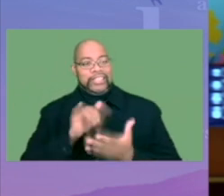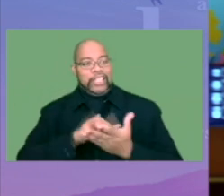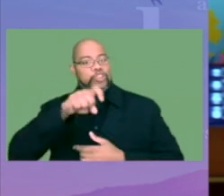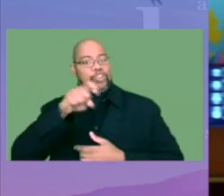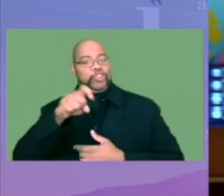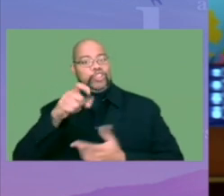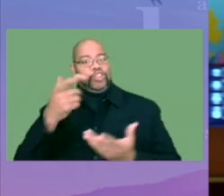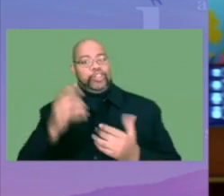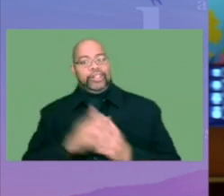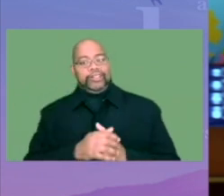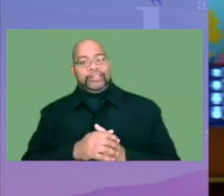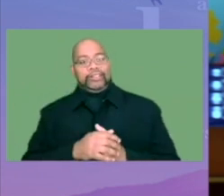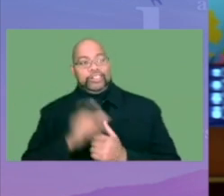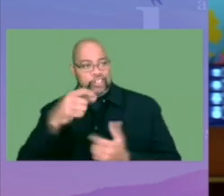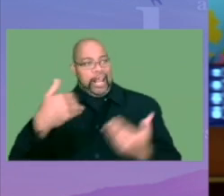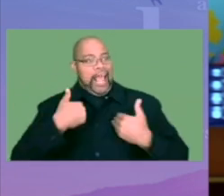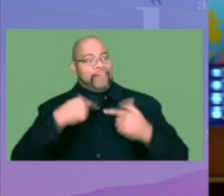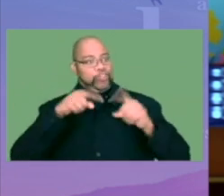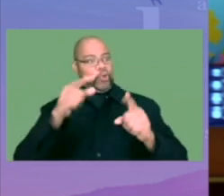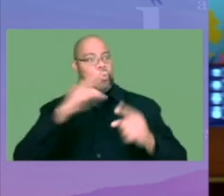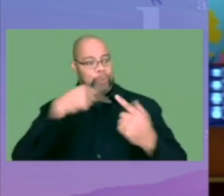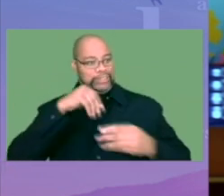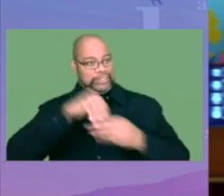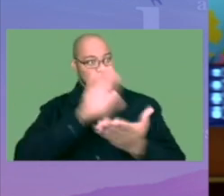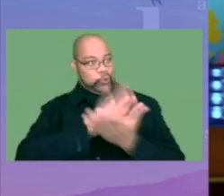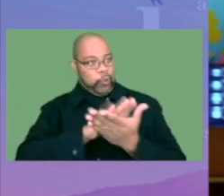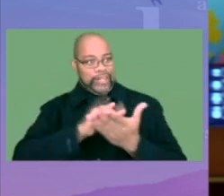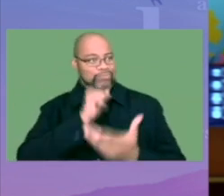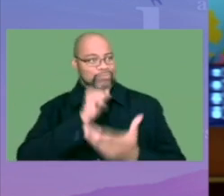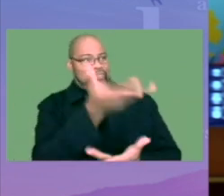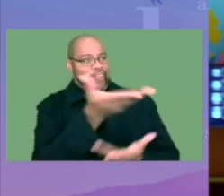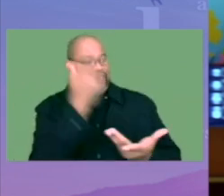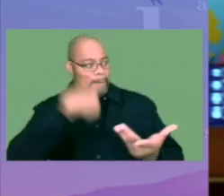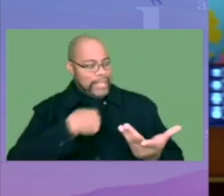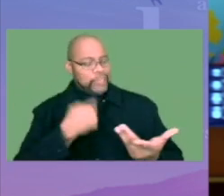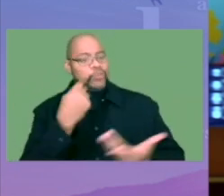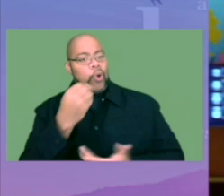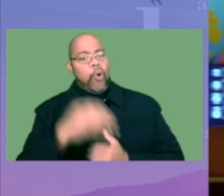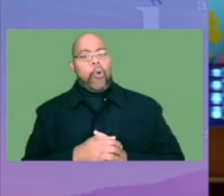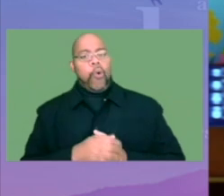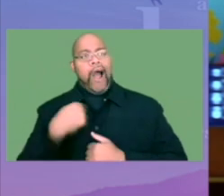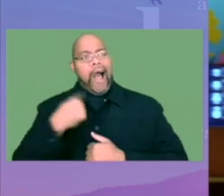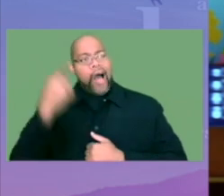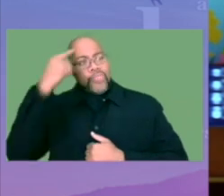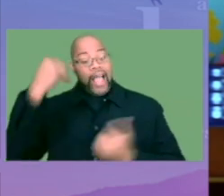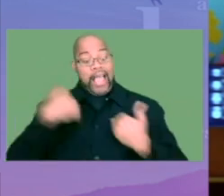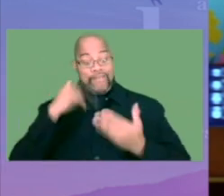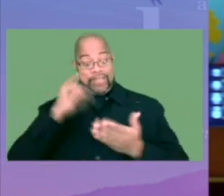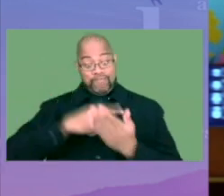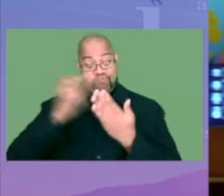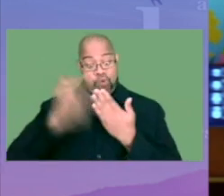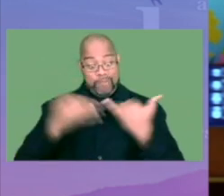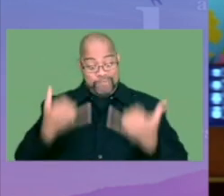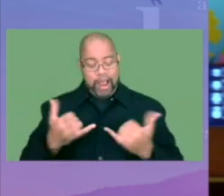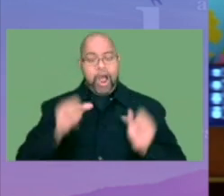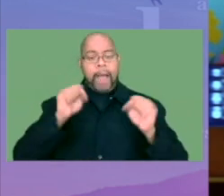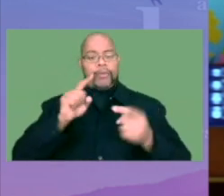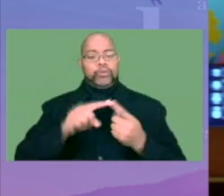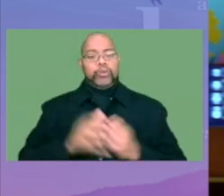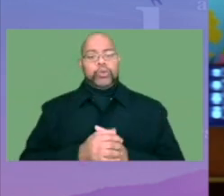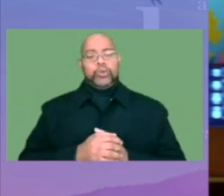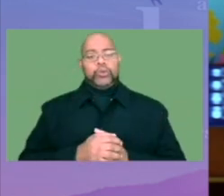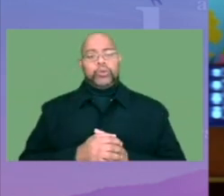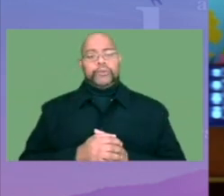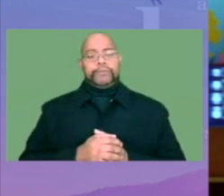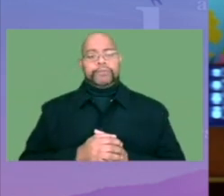things that should have been that I should have had during school that weren't that weren't there for me. So I think having this program